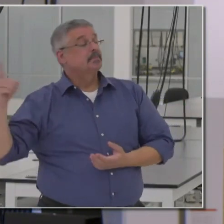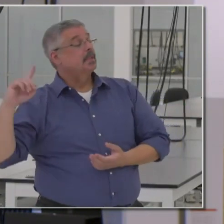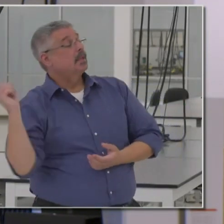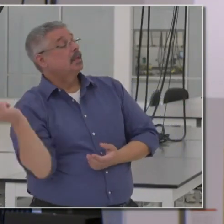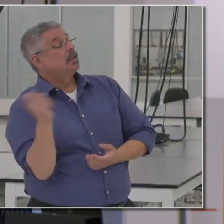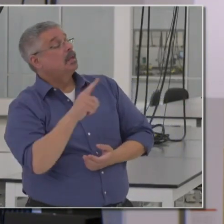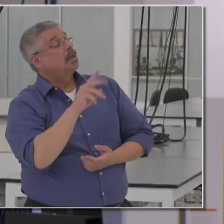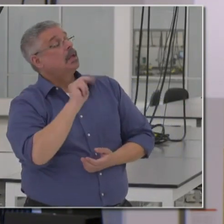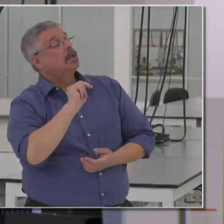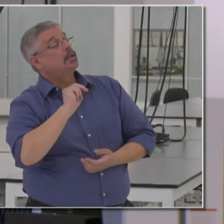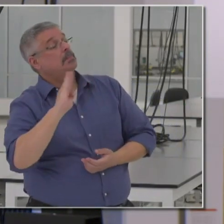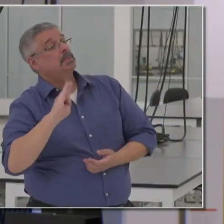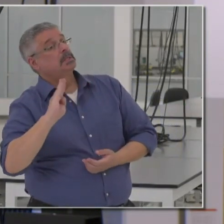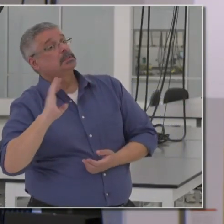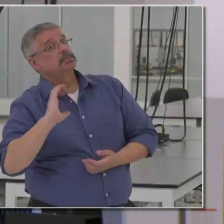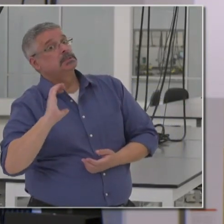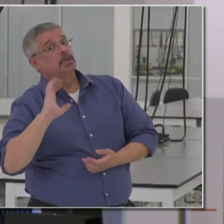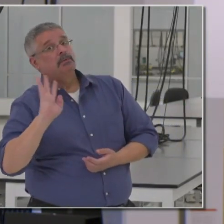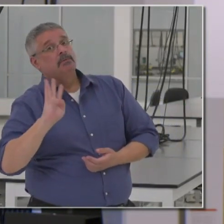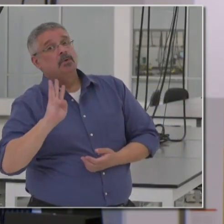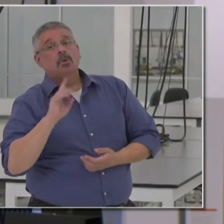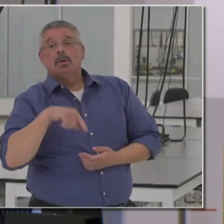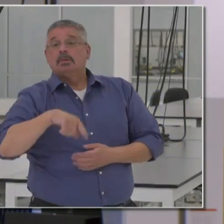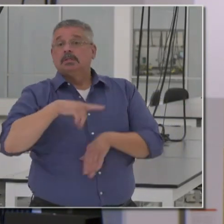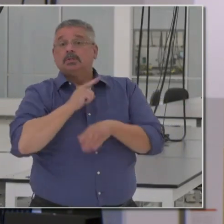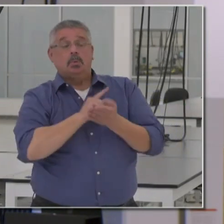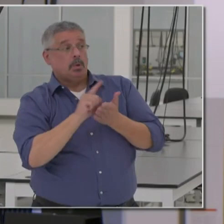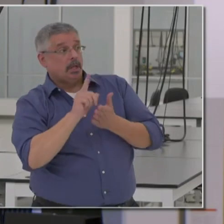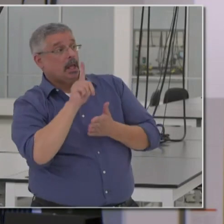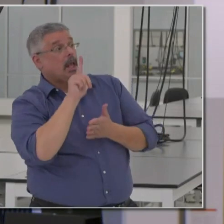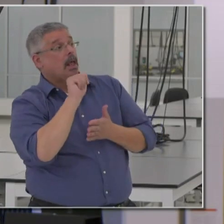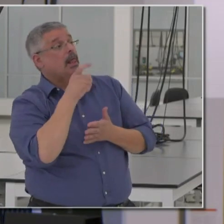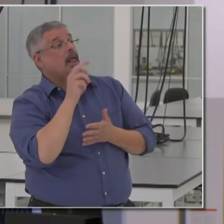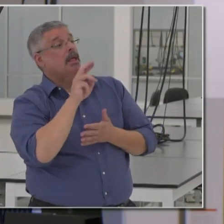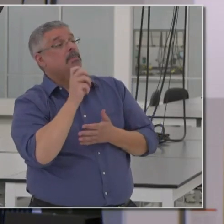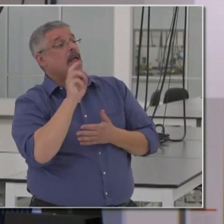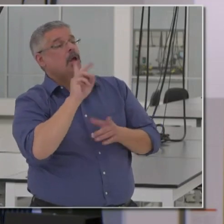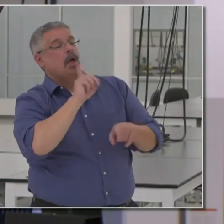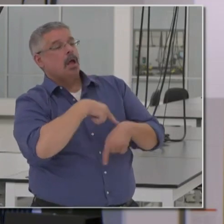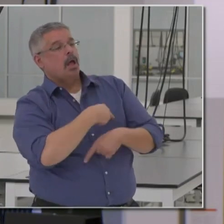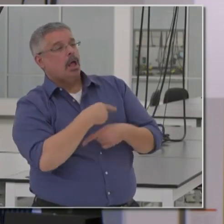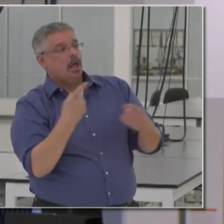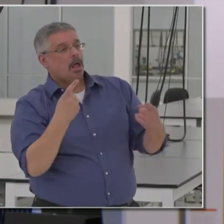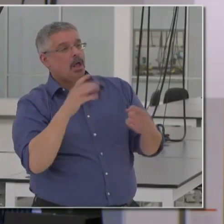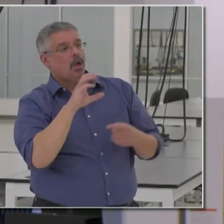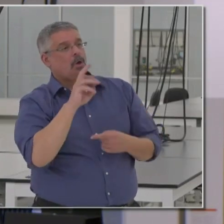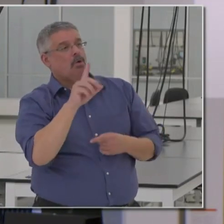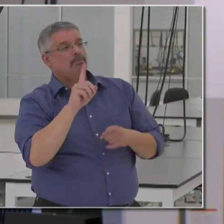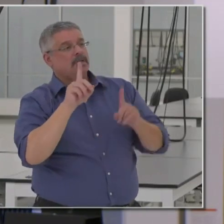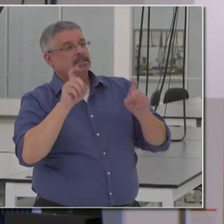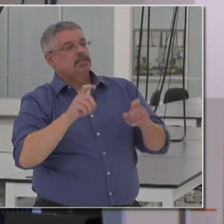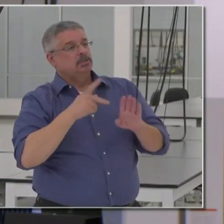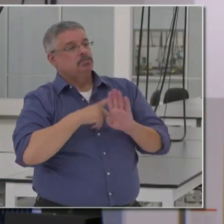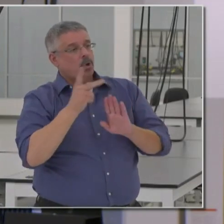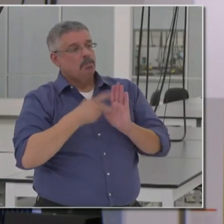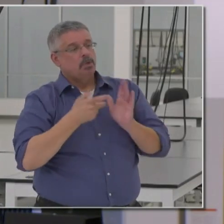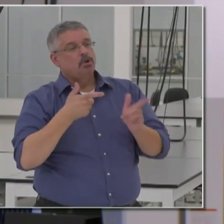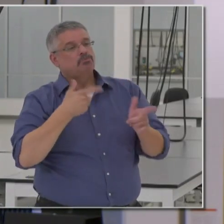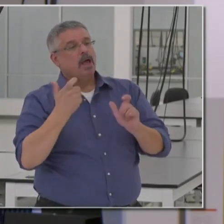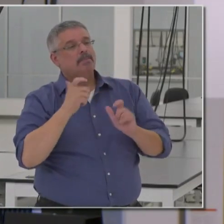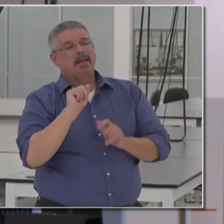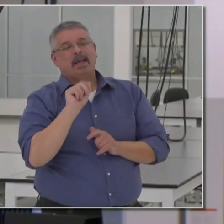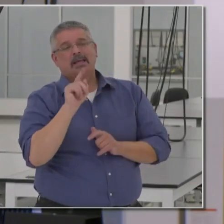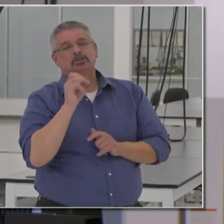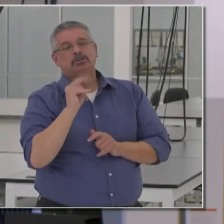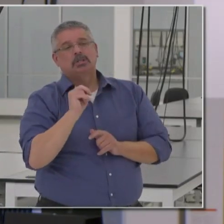one comes from NBC4. Governor, earlier this week, LA Mayor Garcetti announced a pilot COVID testing program based on rapid antigen